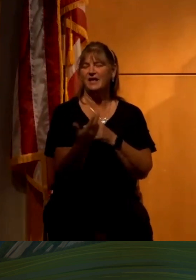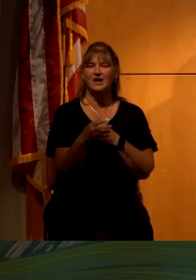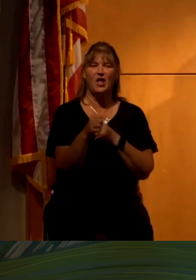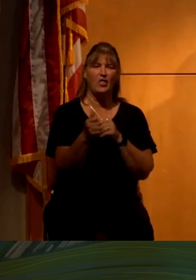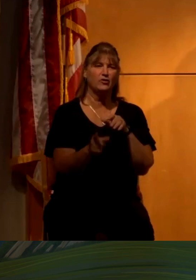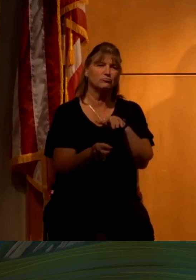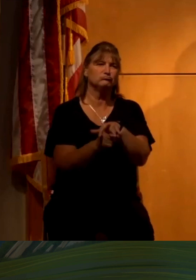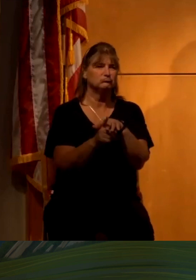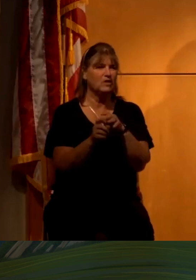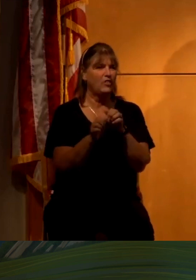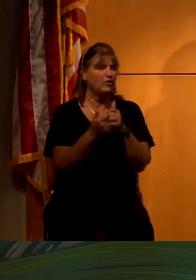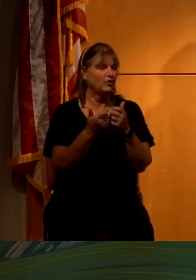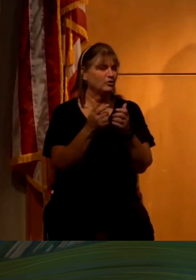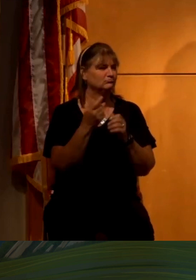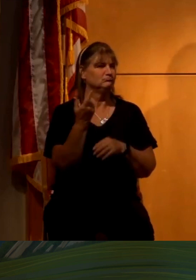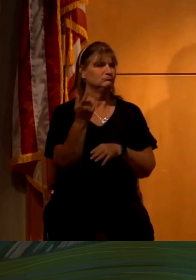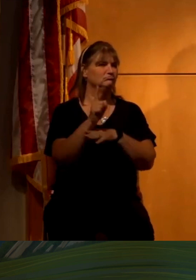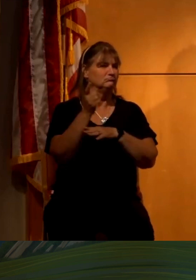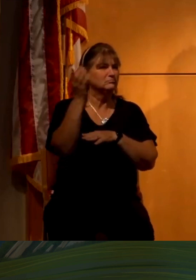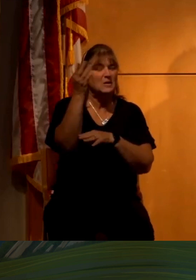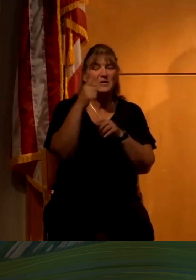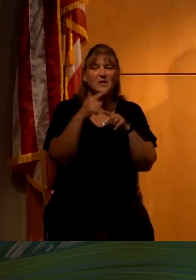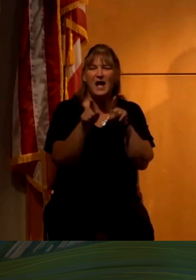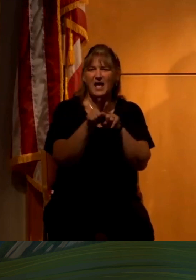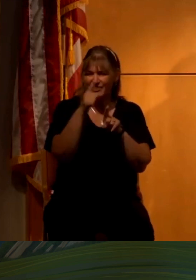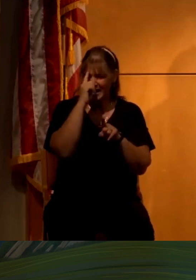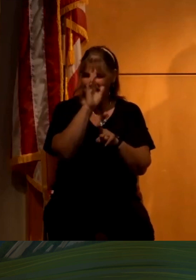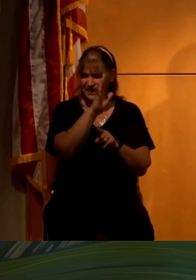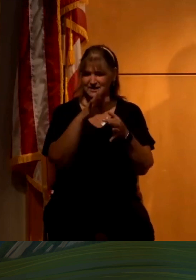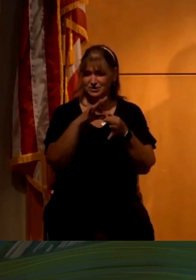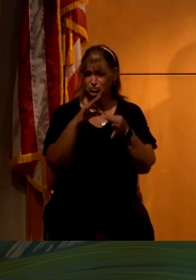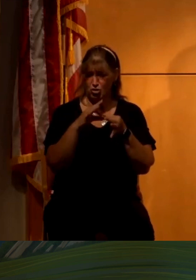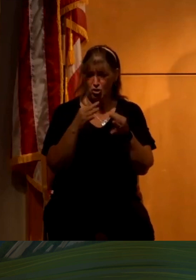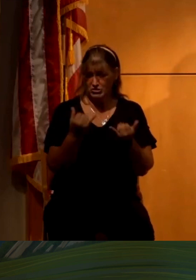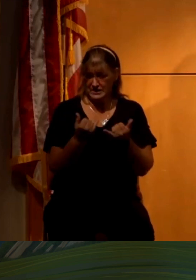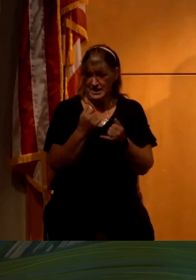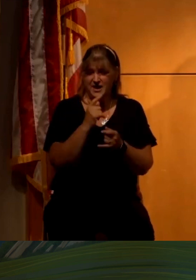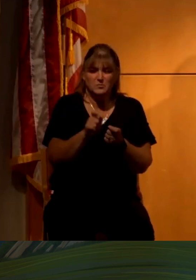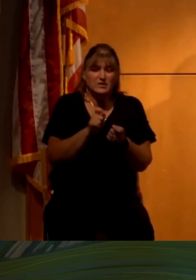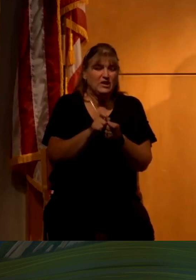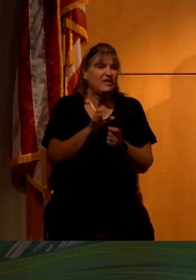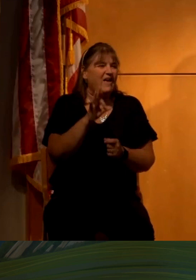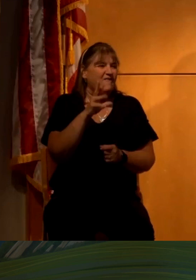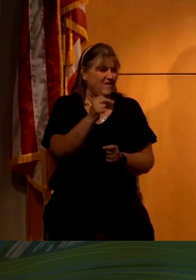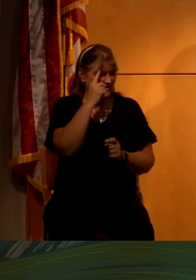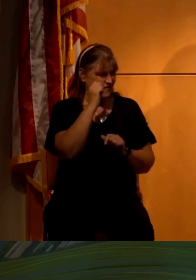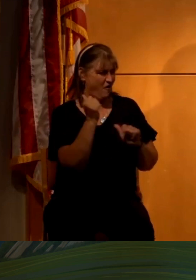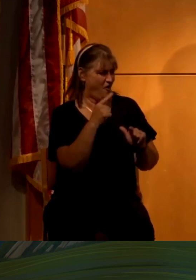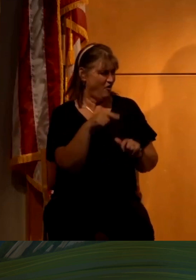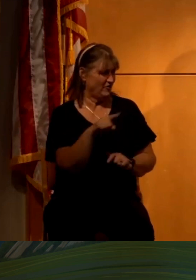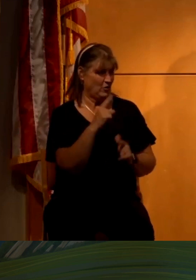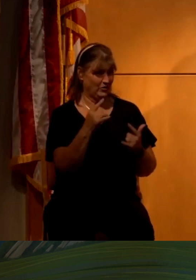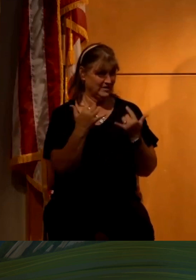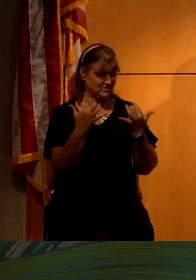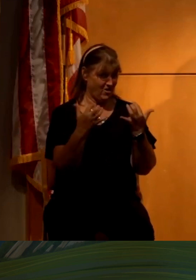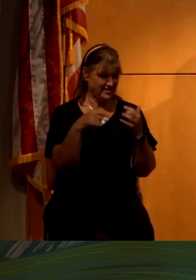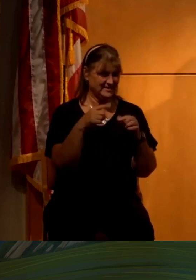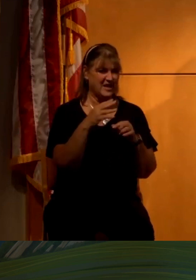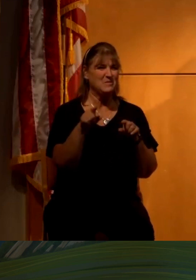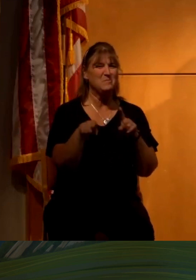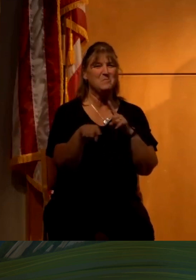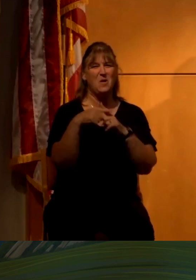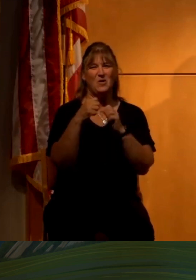appearances. I think his talk today is going to be particularly fun for all of you, this audience, both here and